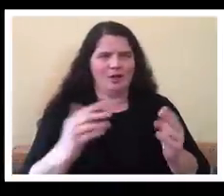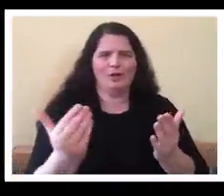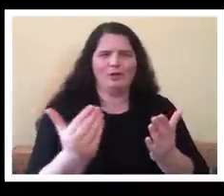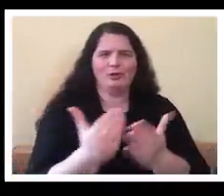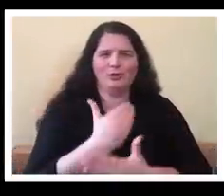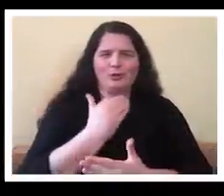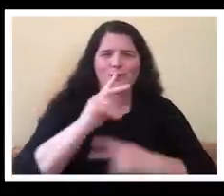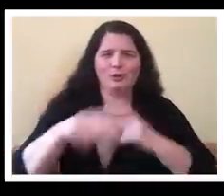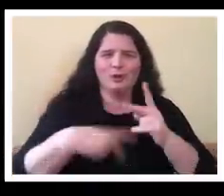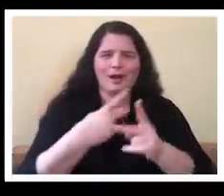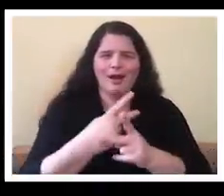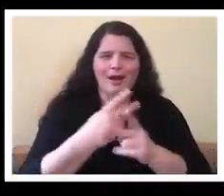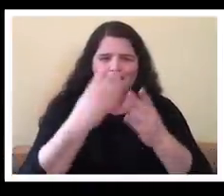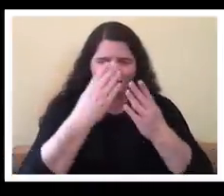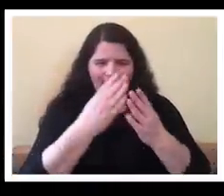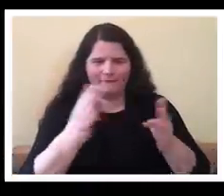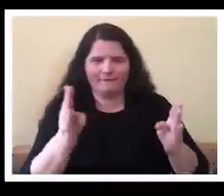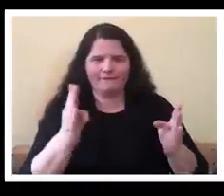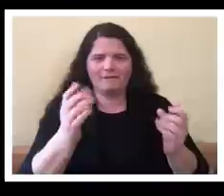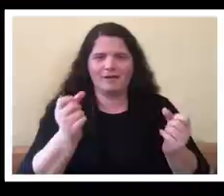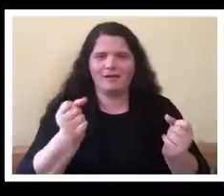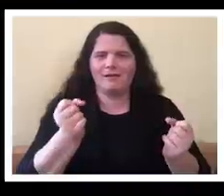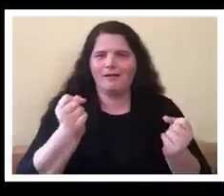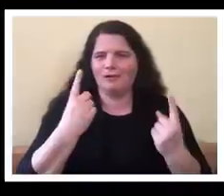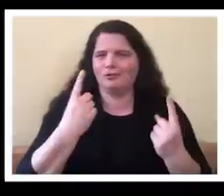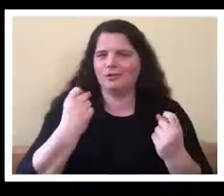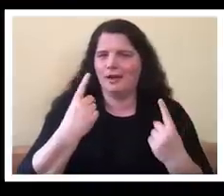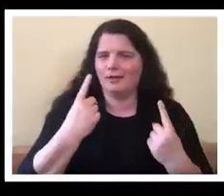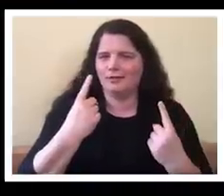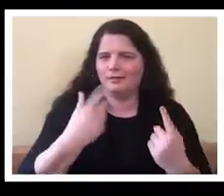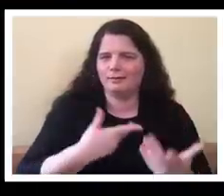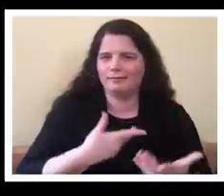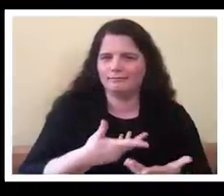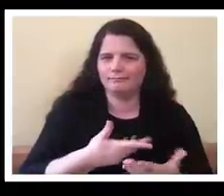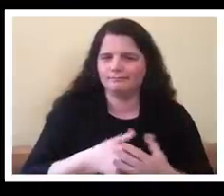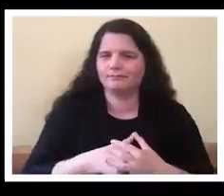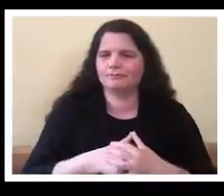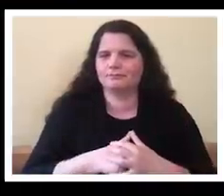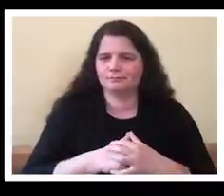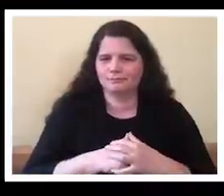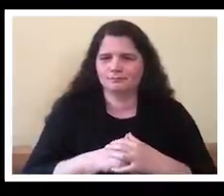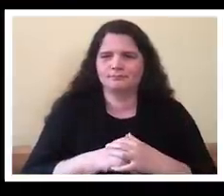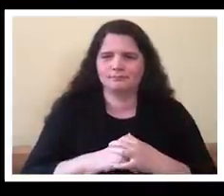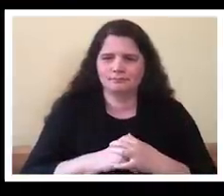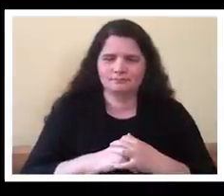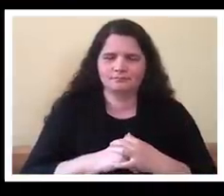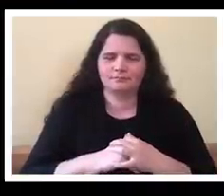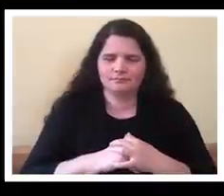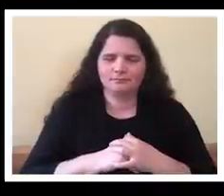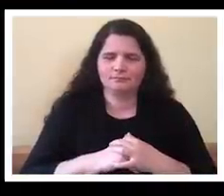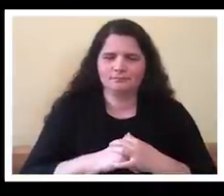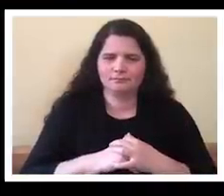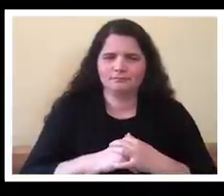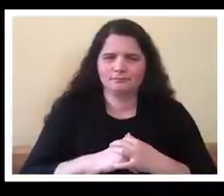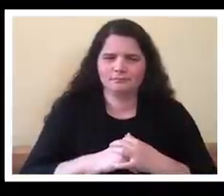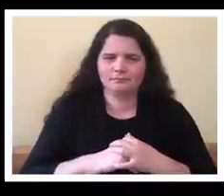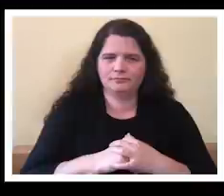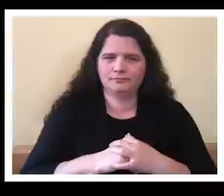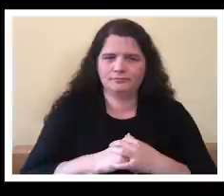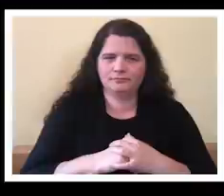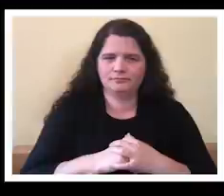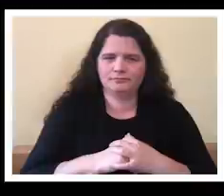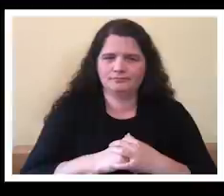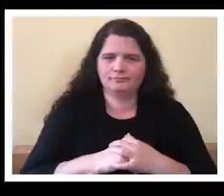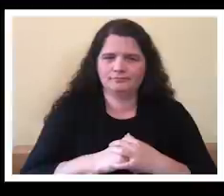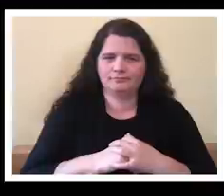and think and that's what we did